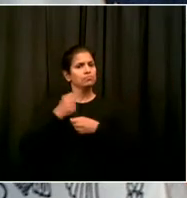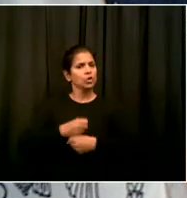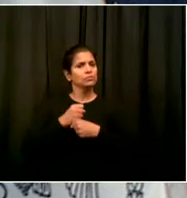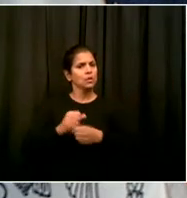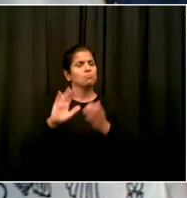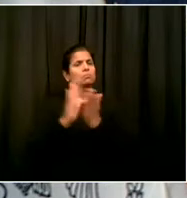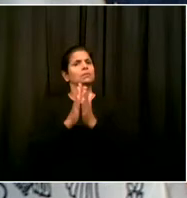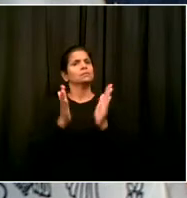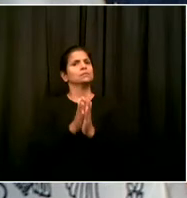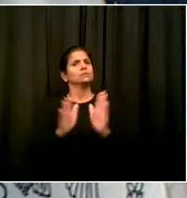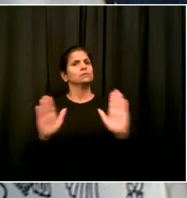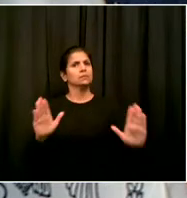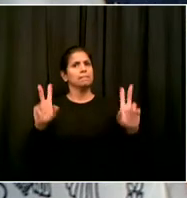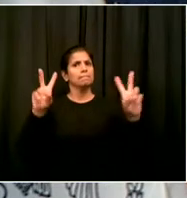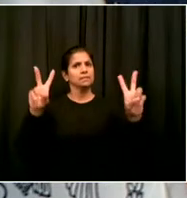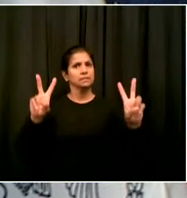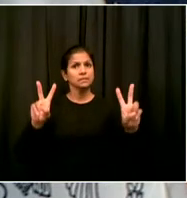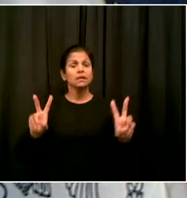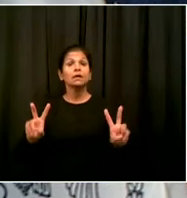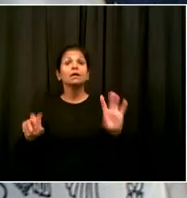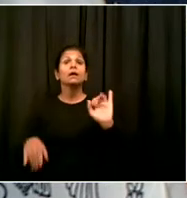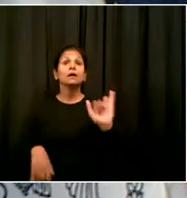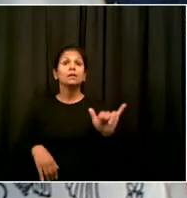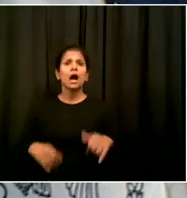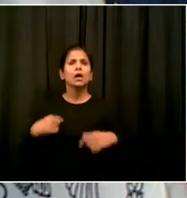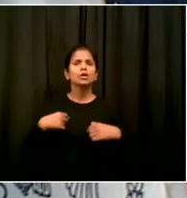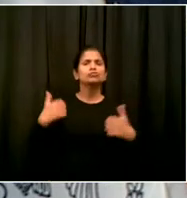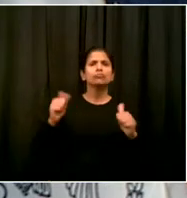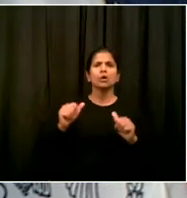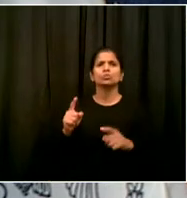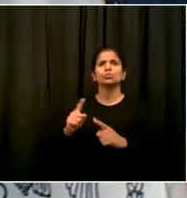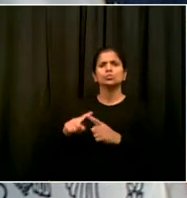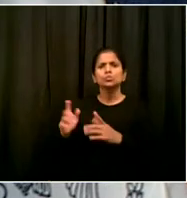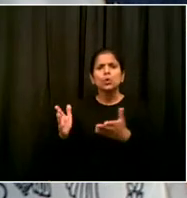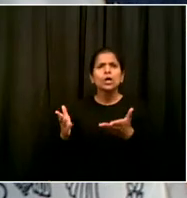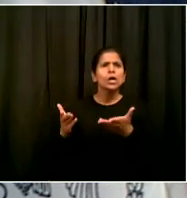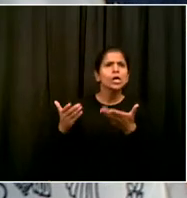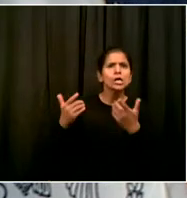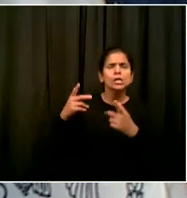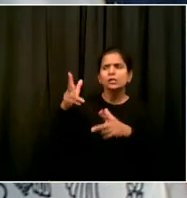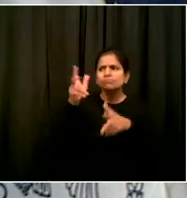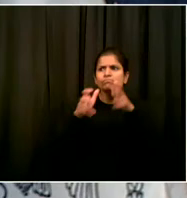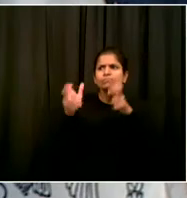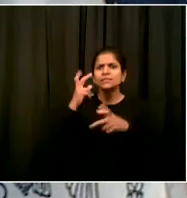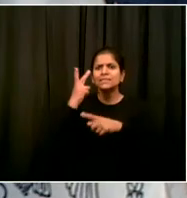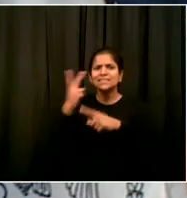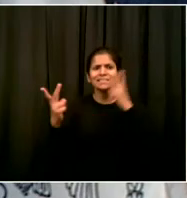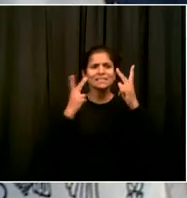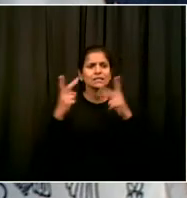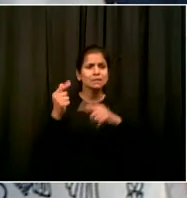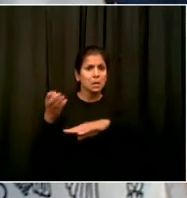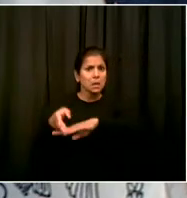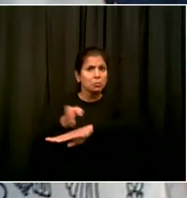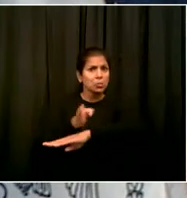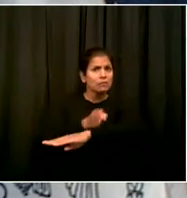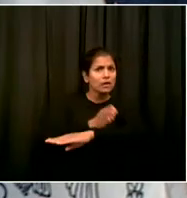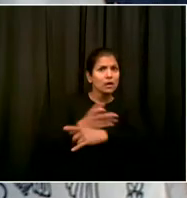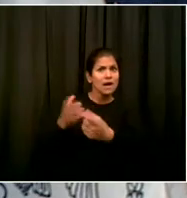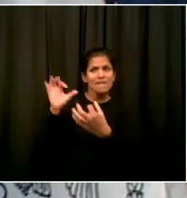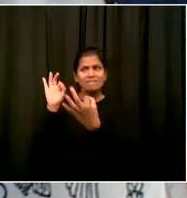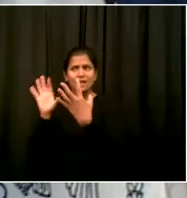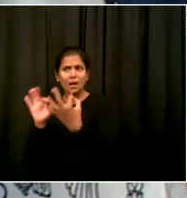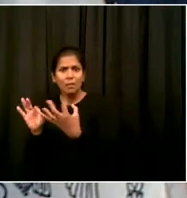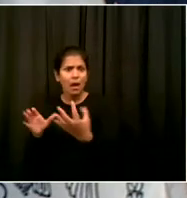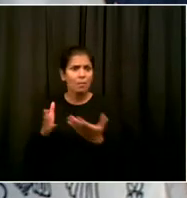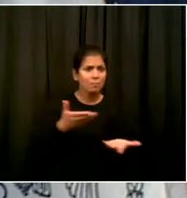concerns that have been raised and address them. This situation last night, I haven't gotten a full report. I'll be talking to Commissioner Shea later on.